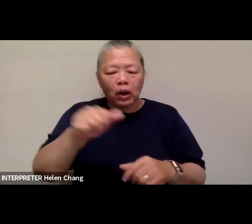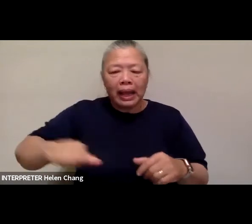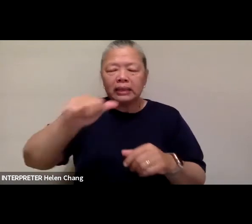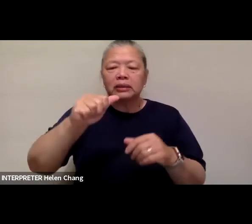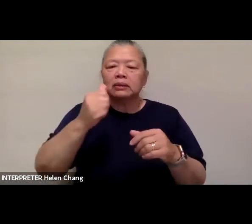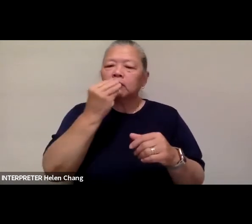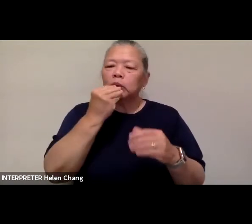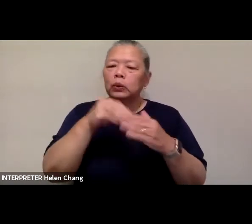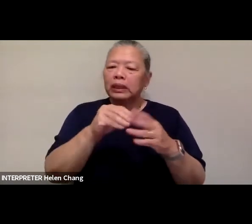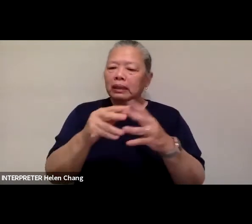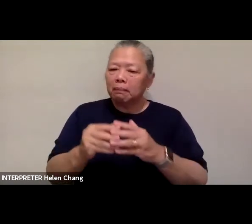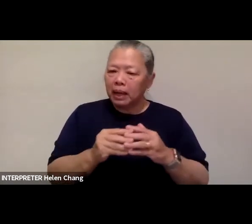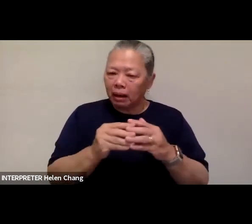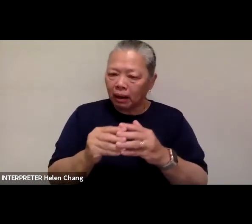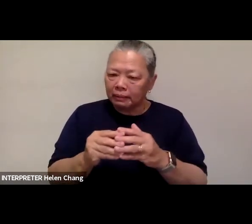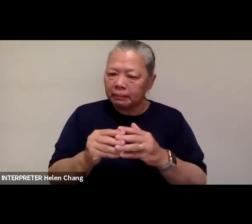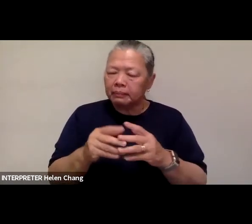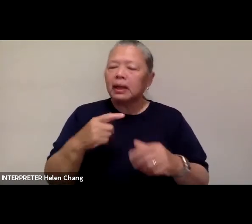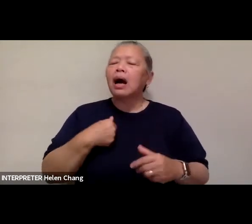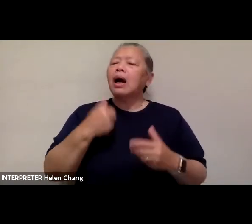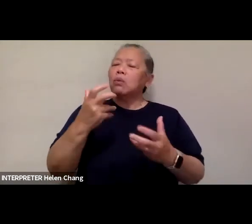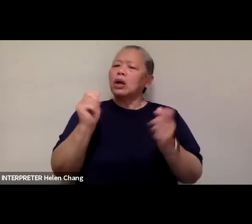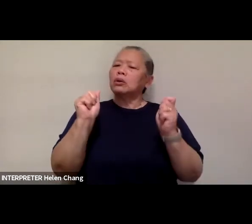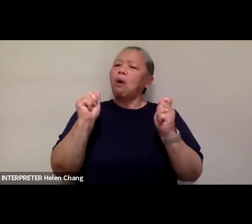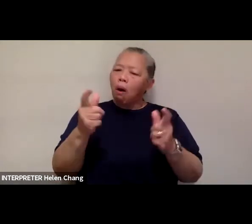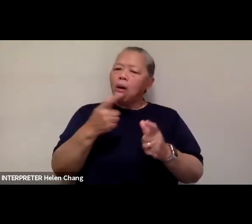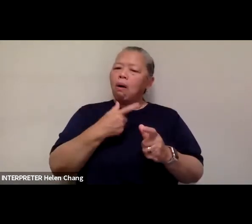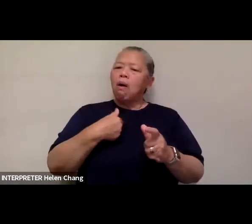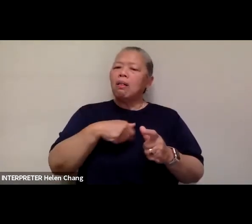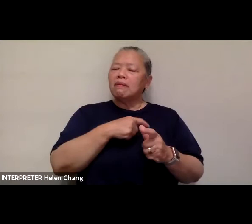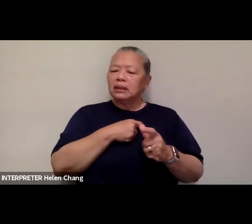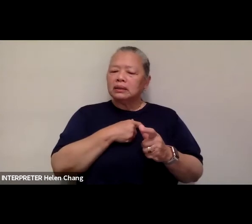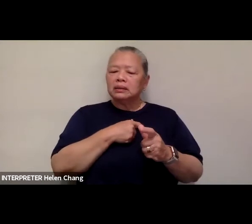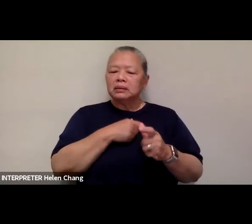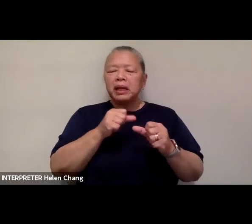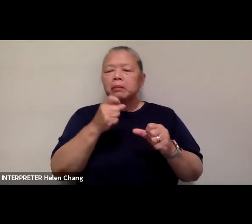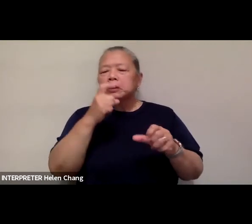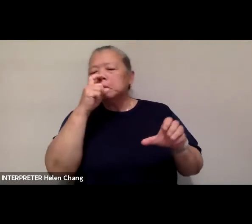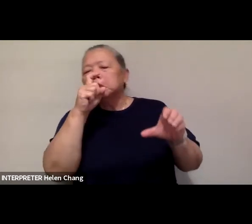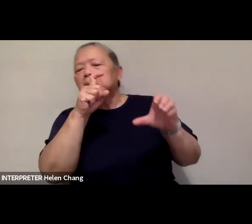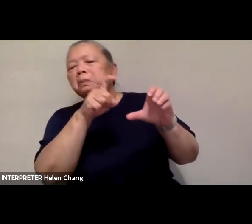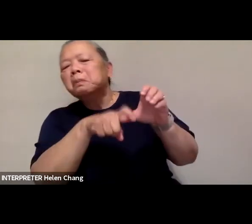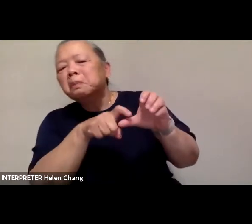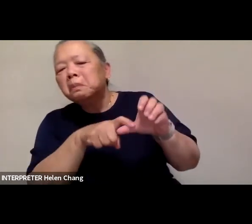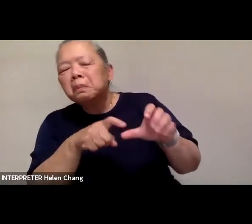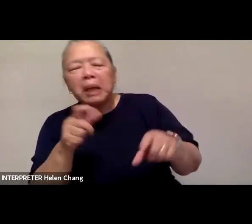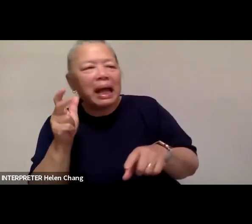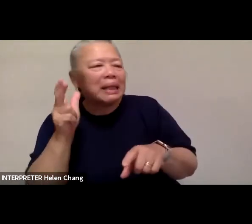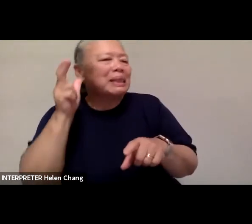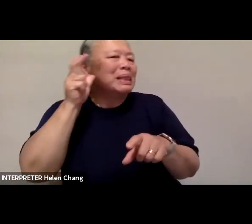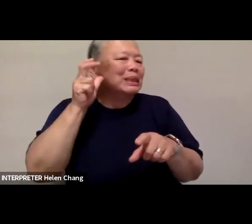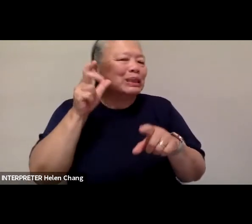and so I really wanted all of us to be able to eavesdrop and listen in with these